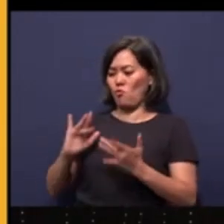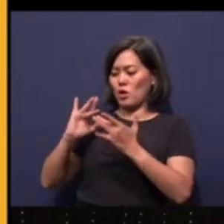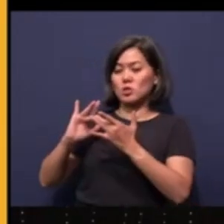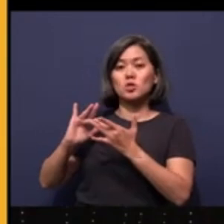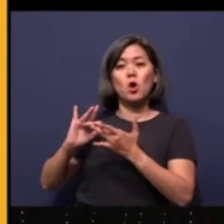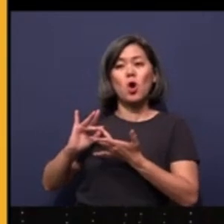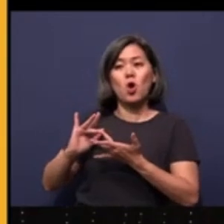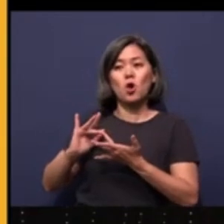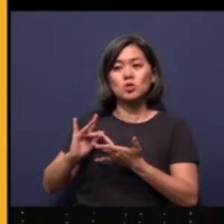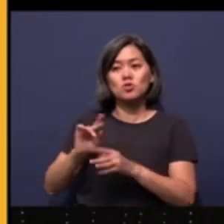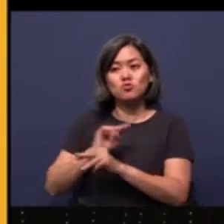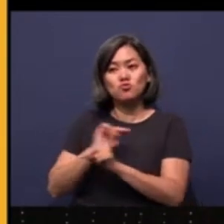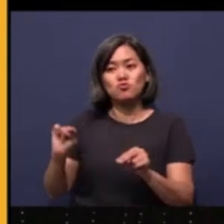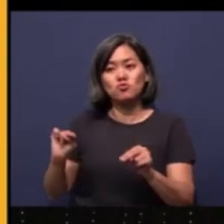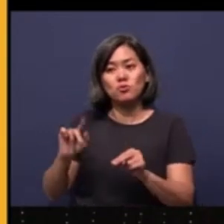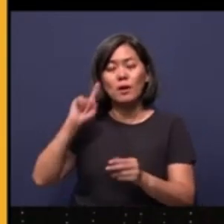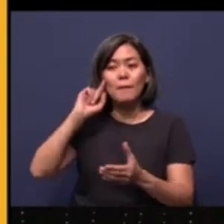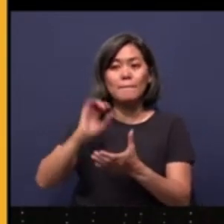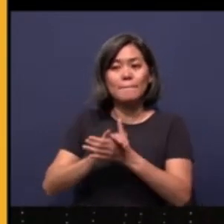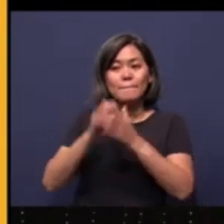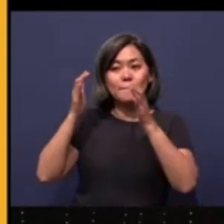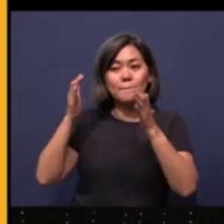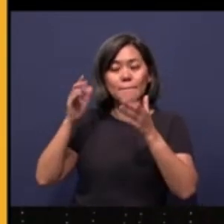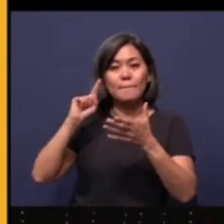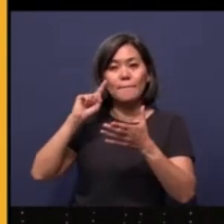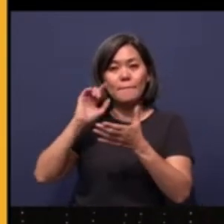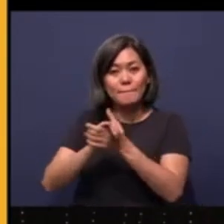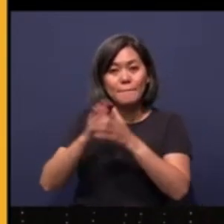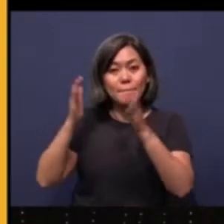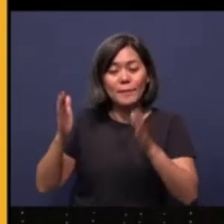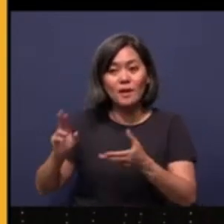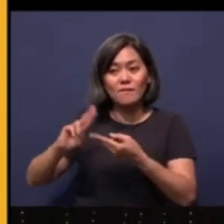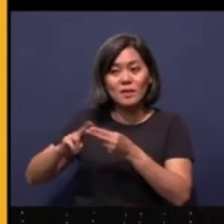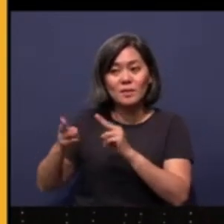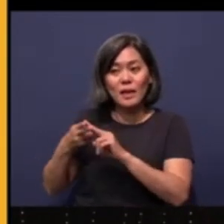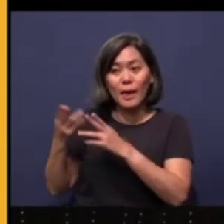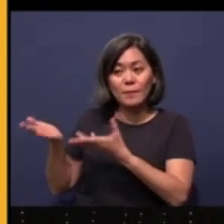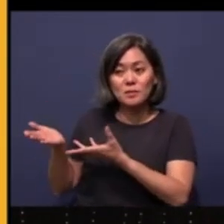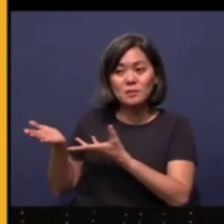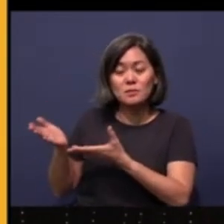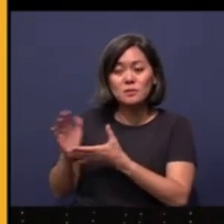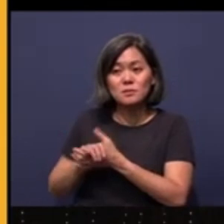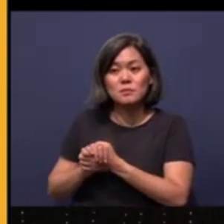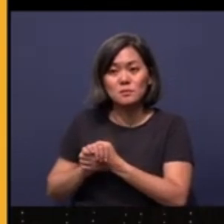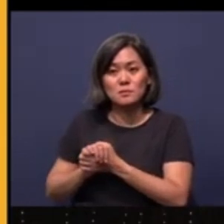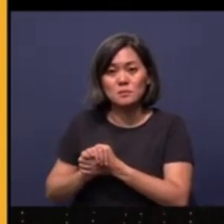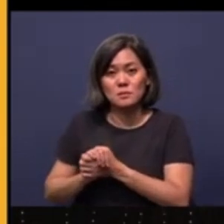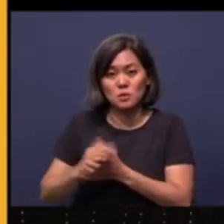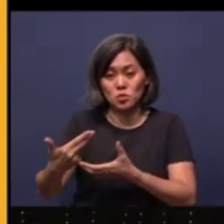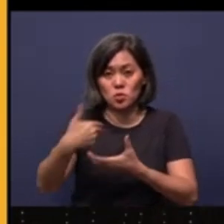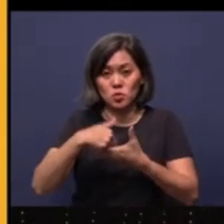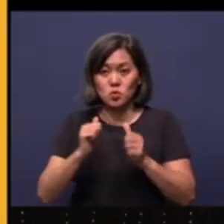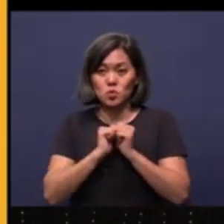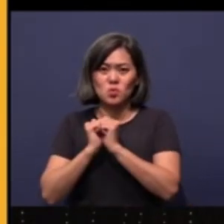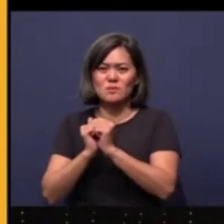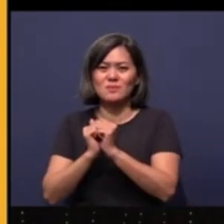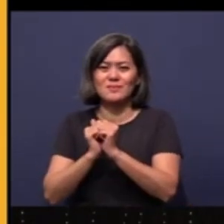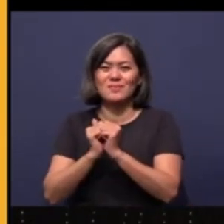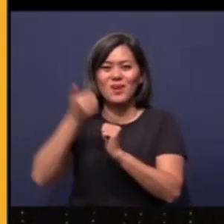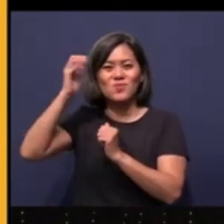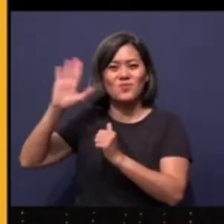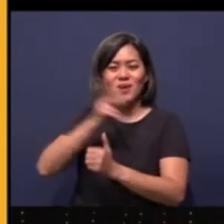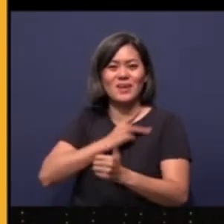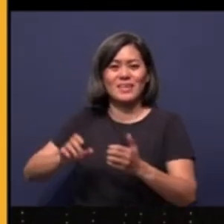non-believing, our neighbors, and let us jointly extend the God's kingdom.